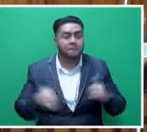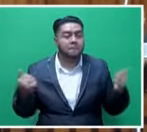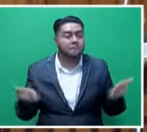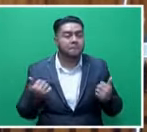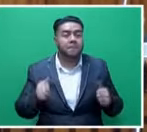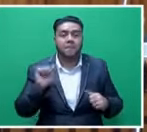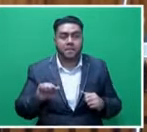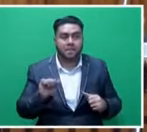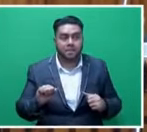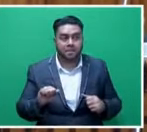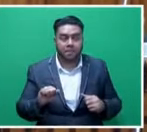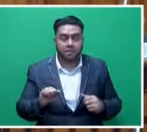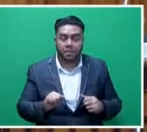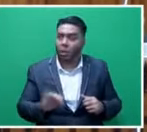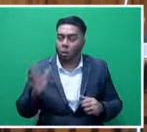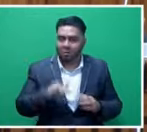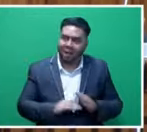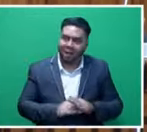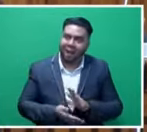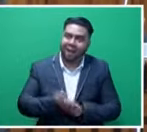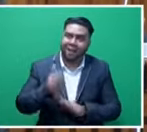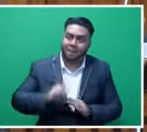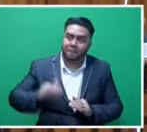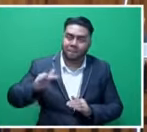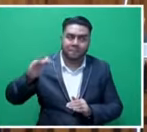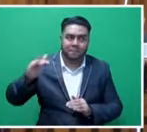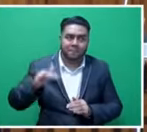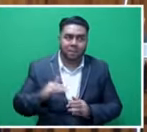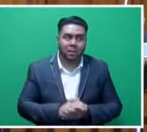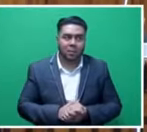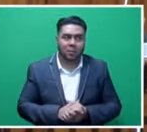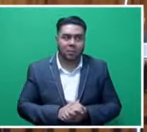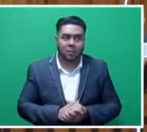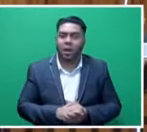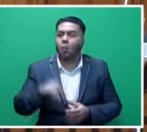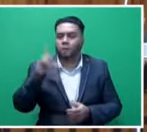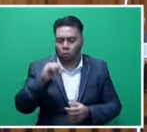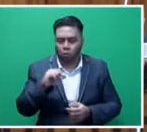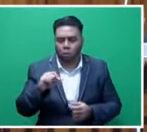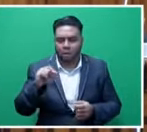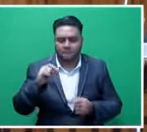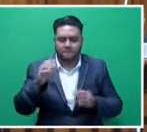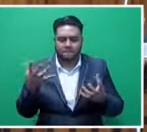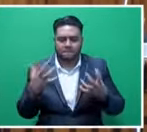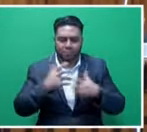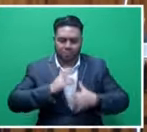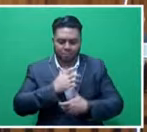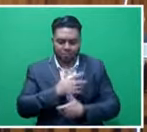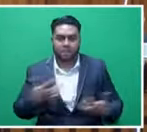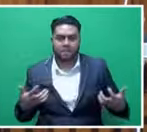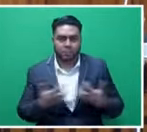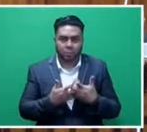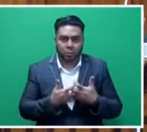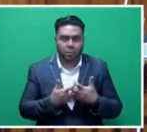of the buses in Fiji are fairly high, as we all know, Mr. Speaker, sir. Now we have to do a retrofitting of those buses. Question is,